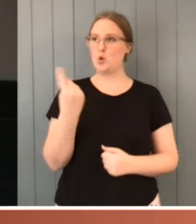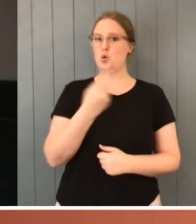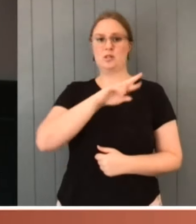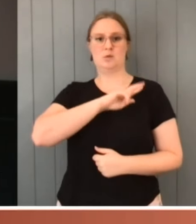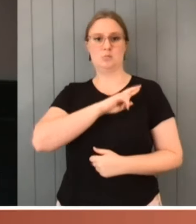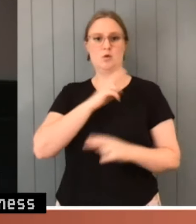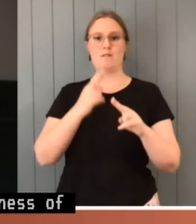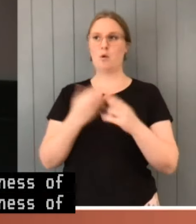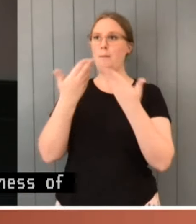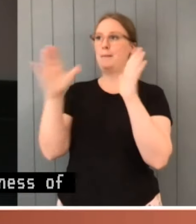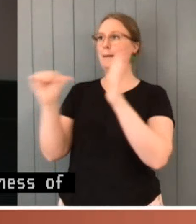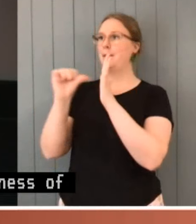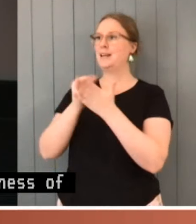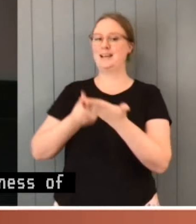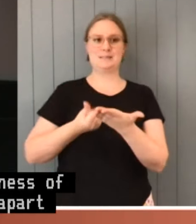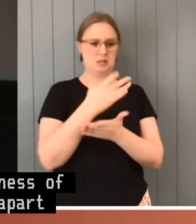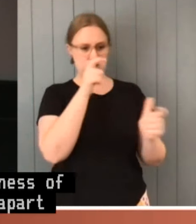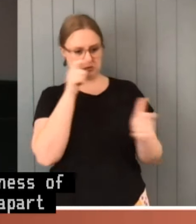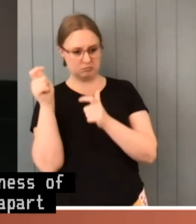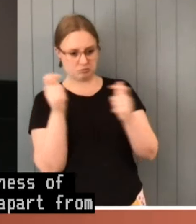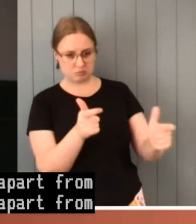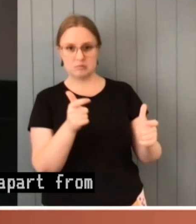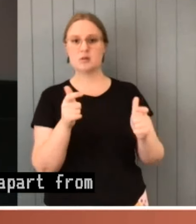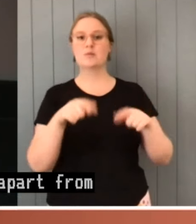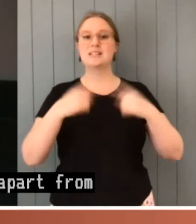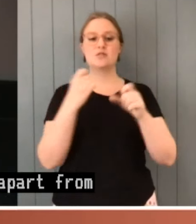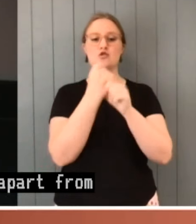grants programs, and to whom are they accountable?